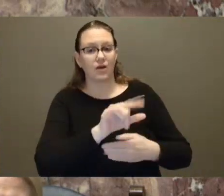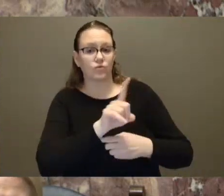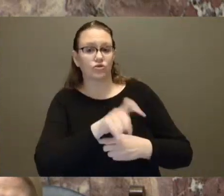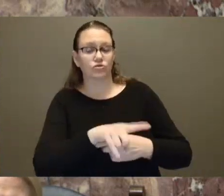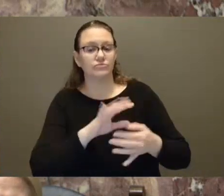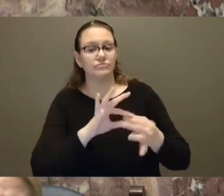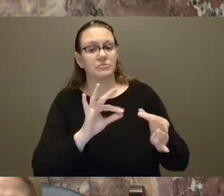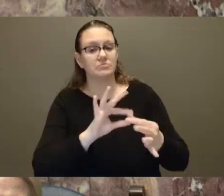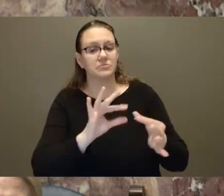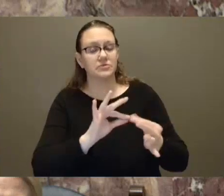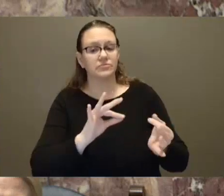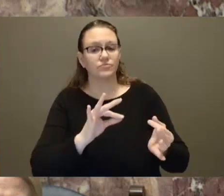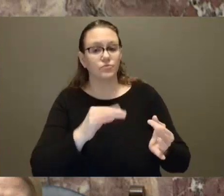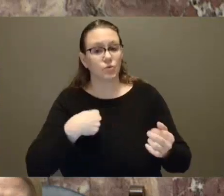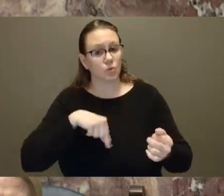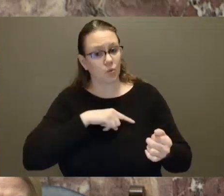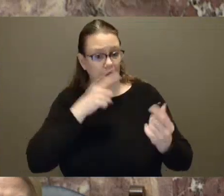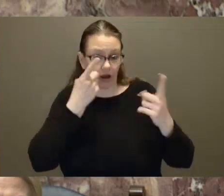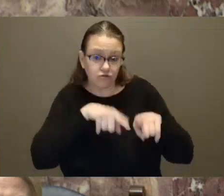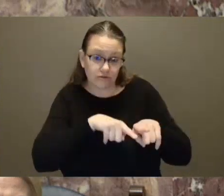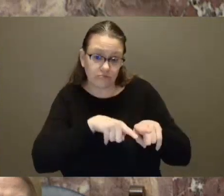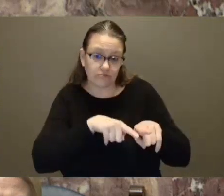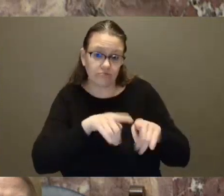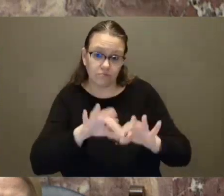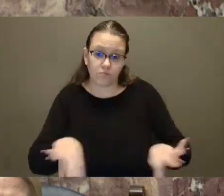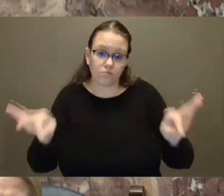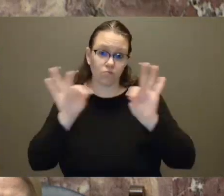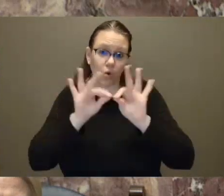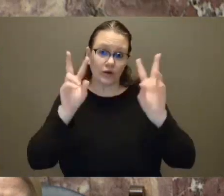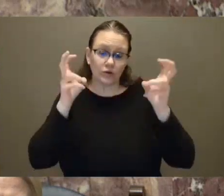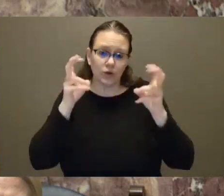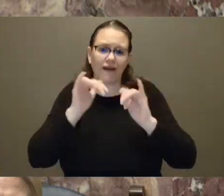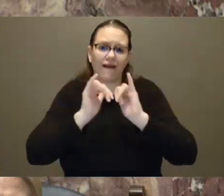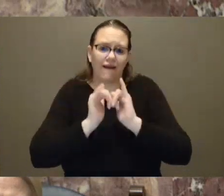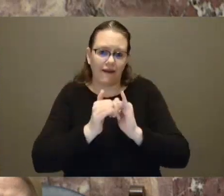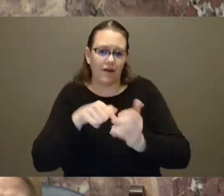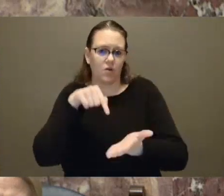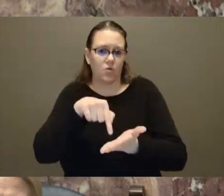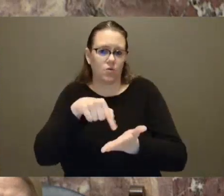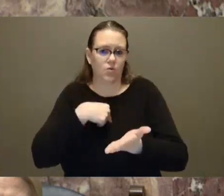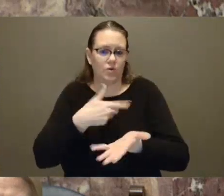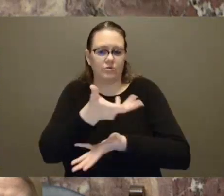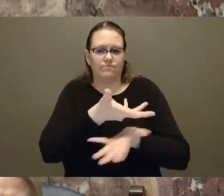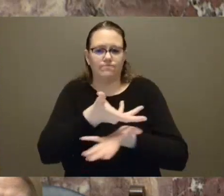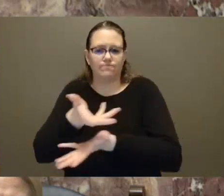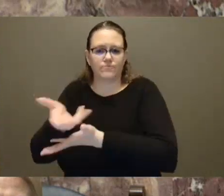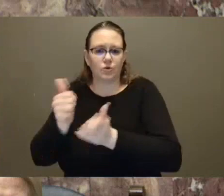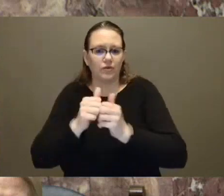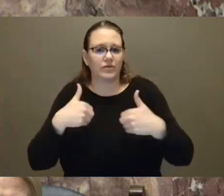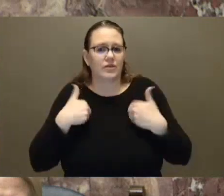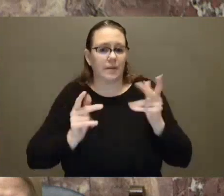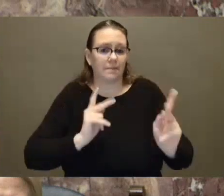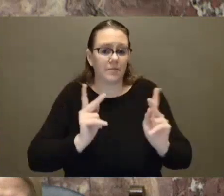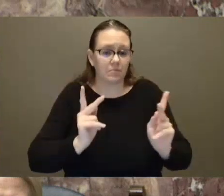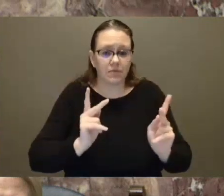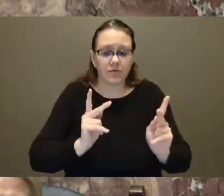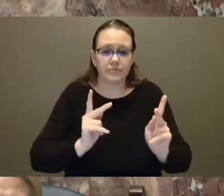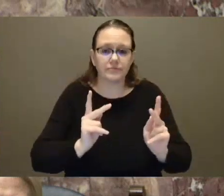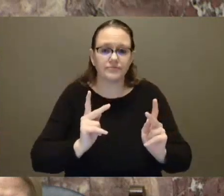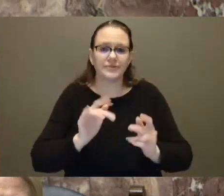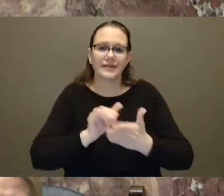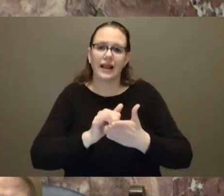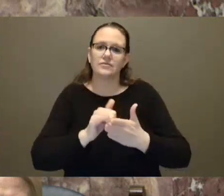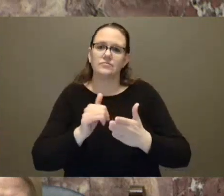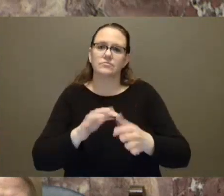how we talk with youth in these times in the context of the toxic drug supply. That's a very important issue. We agree on that.